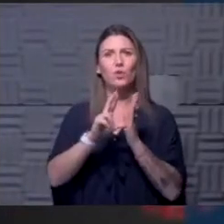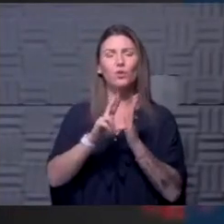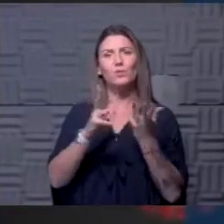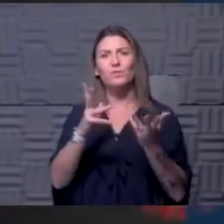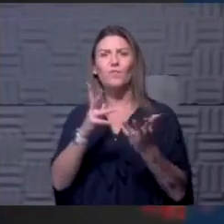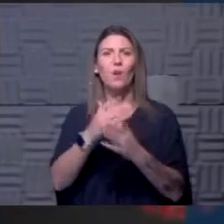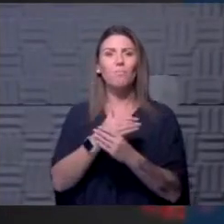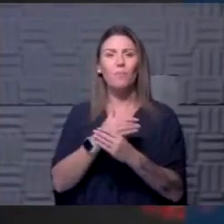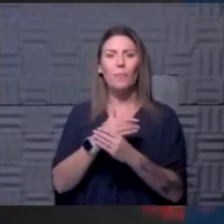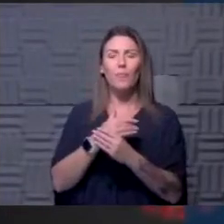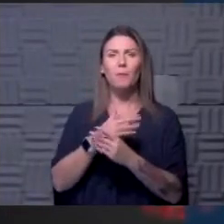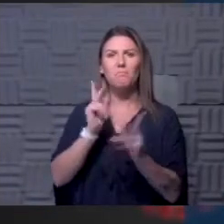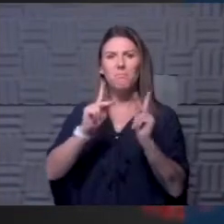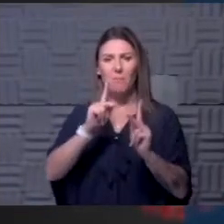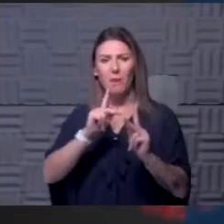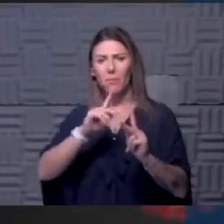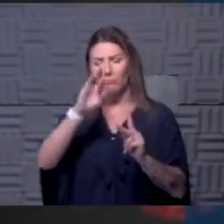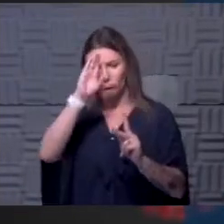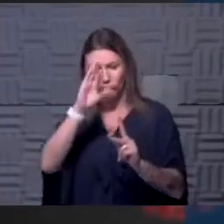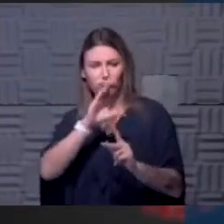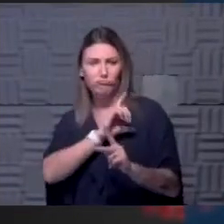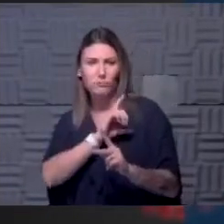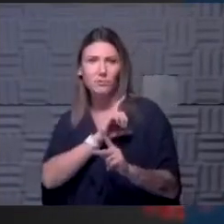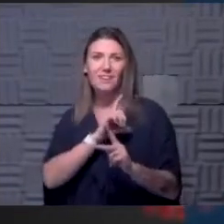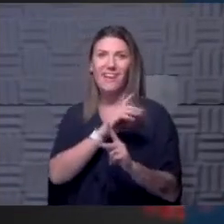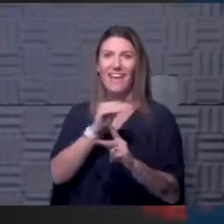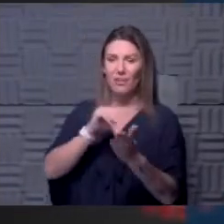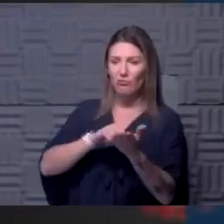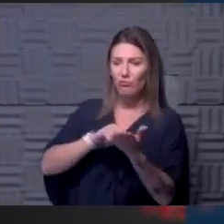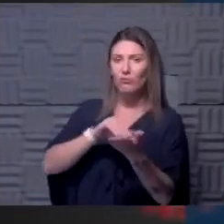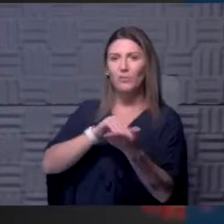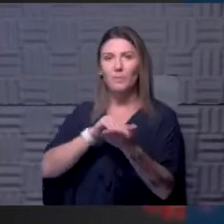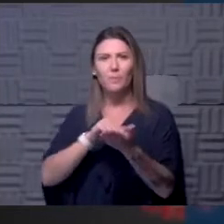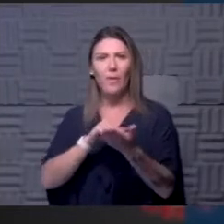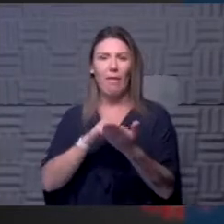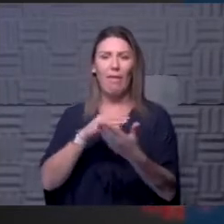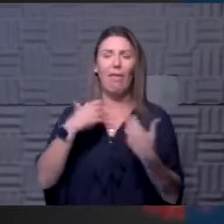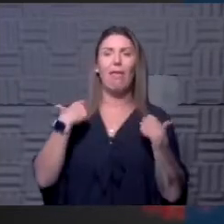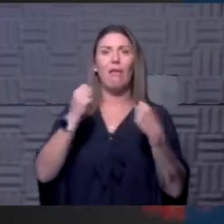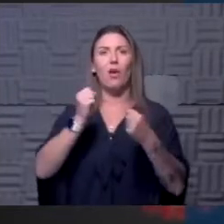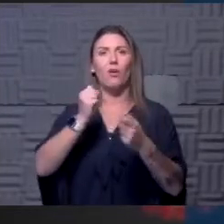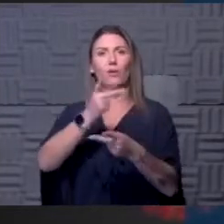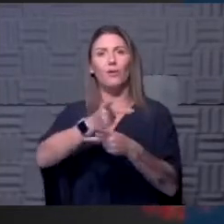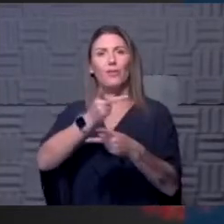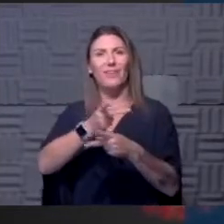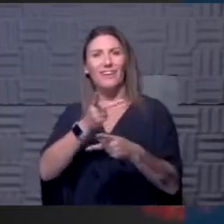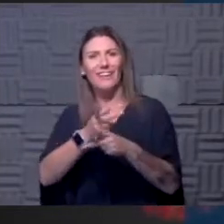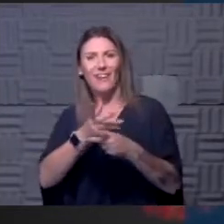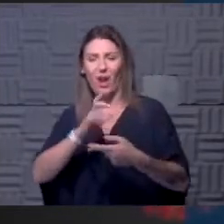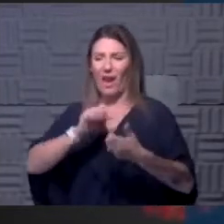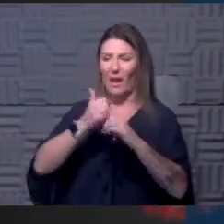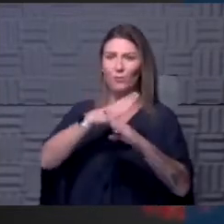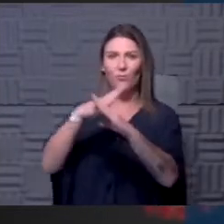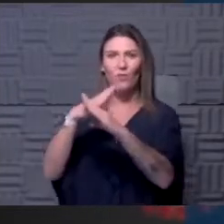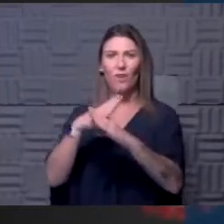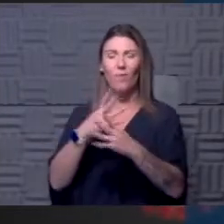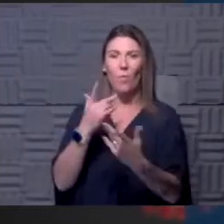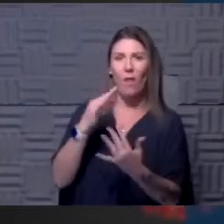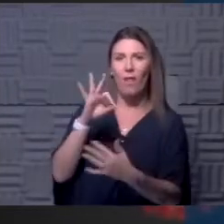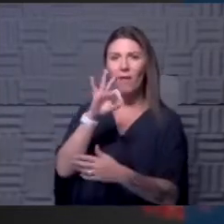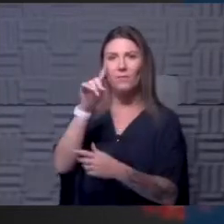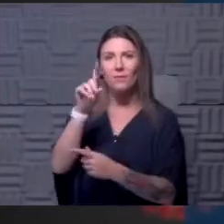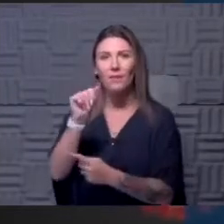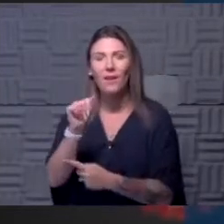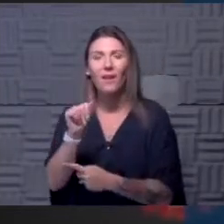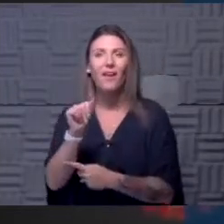for doctors thought up to help protect healthcare workers from COVID. It is still awaiting FDA approval. Very exciting, Dr. Wilde. think